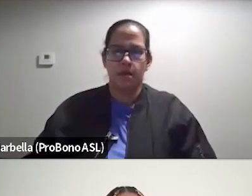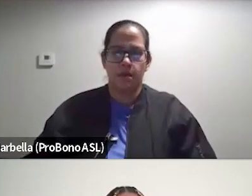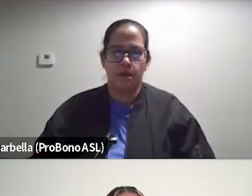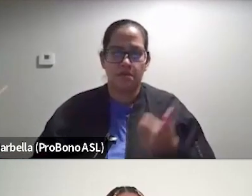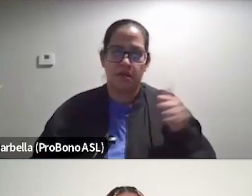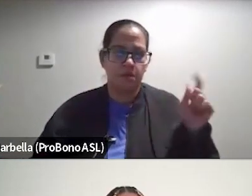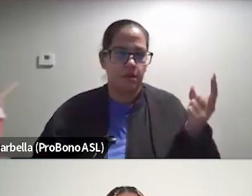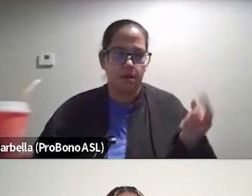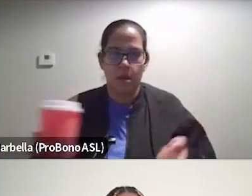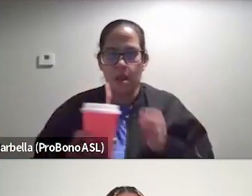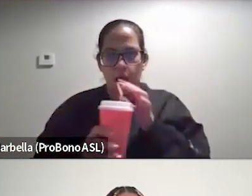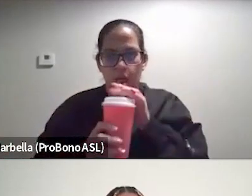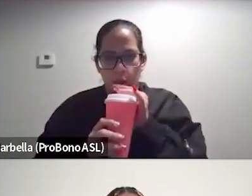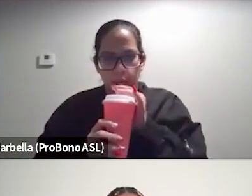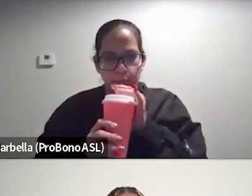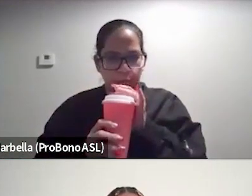Anybody want to jump in?